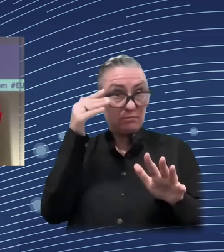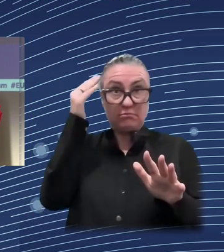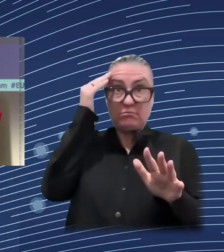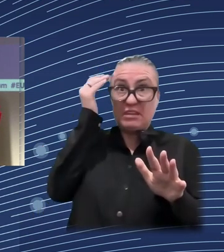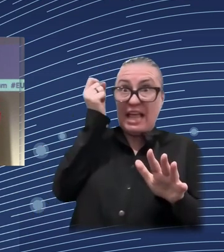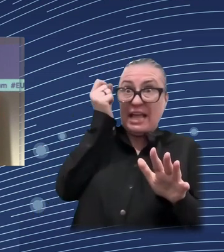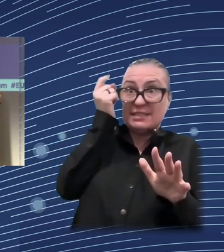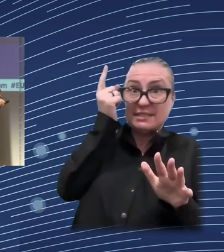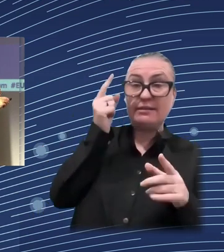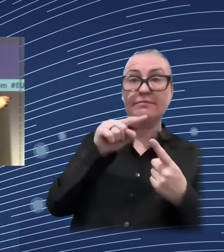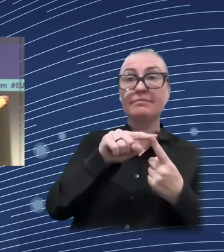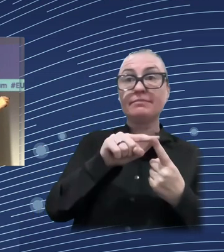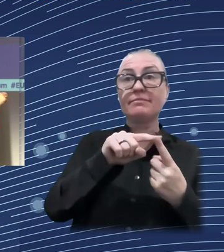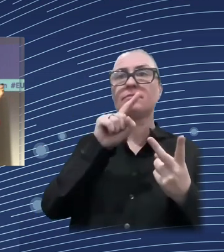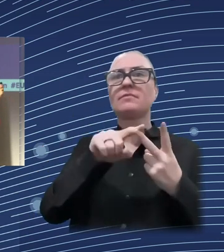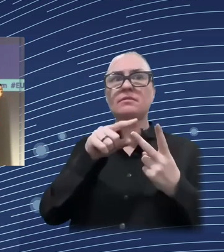Not yet.